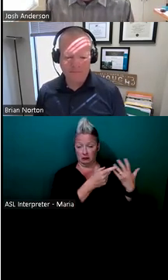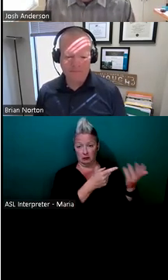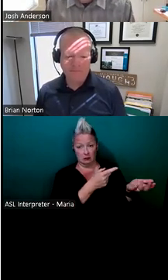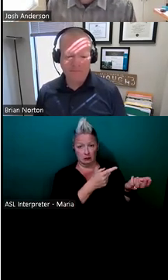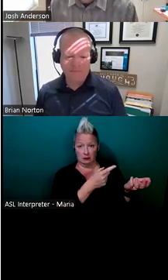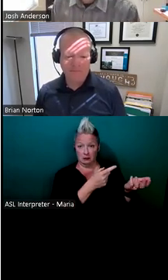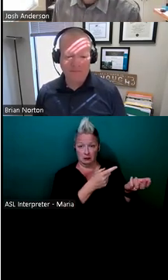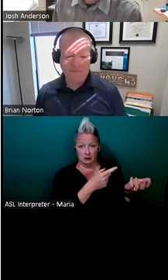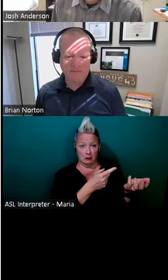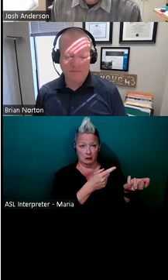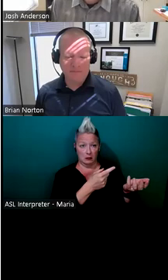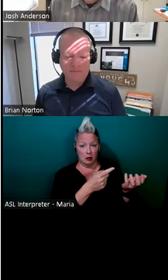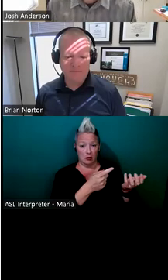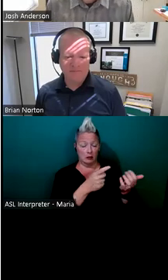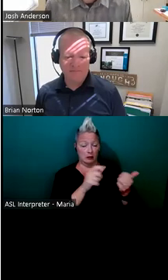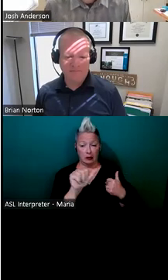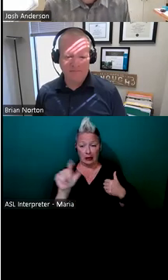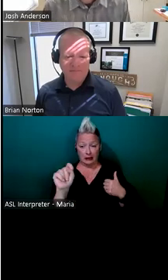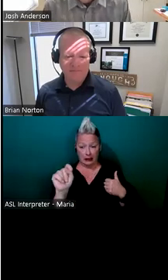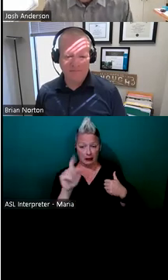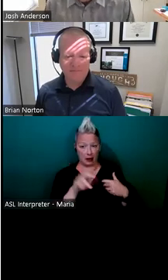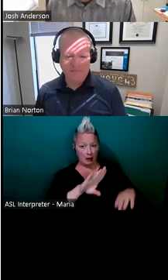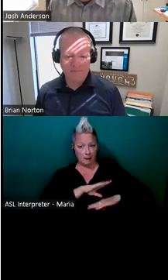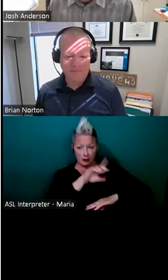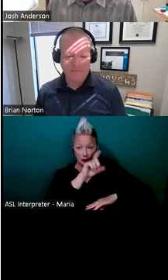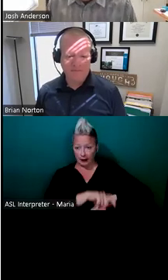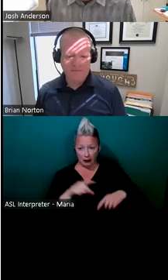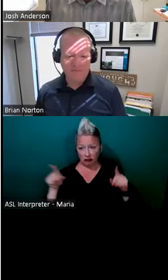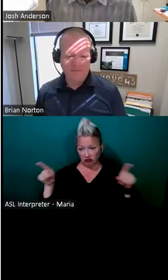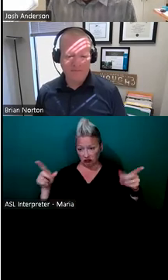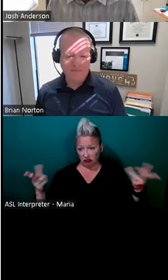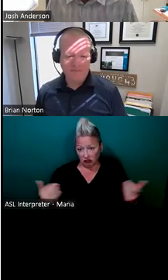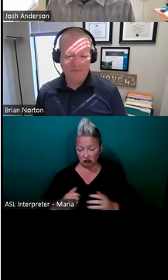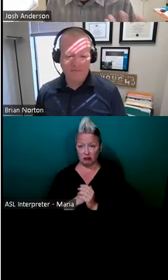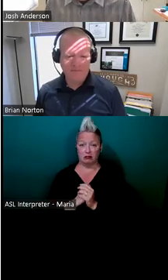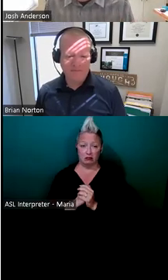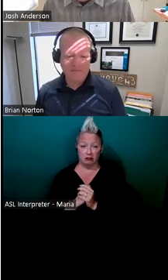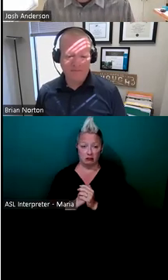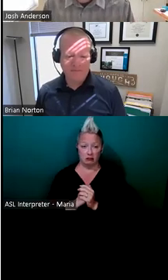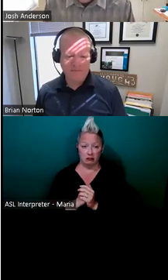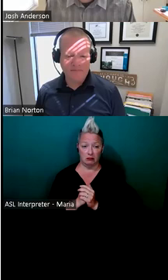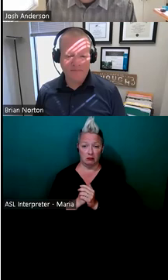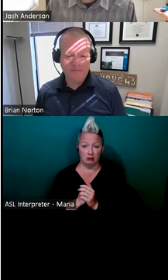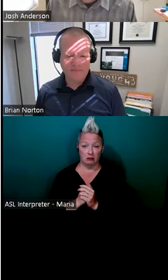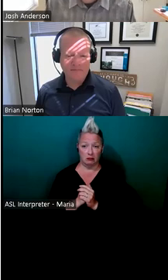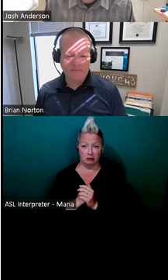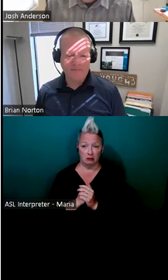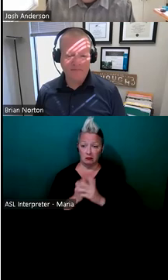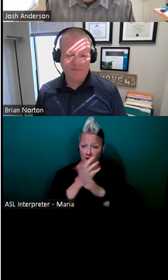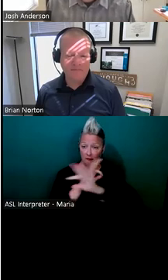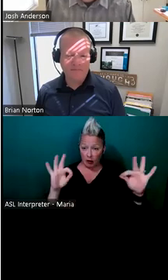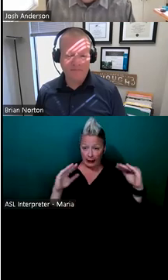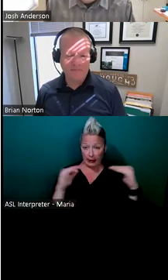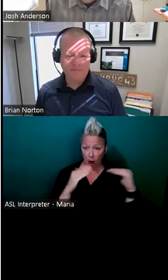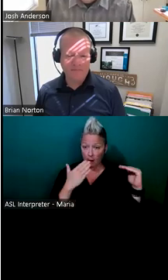actually assistive technology that can meet that need. And with that same thing, free doesn't always necessarily mean bad.